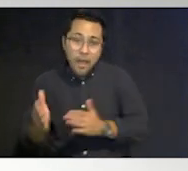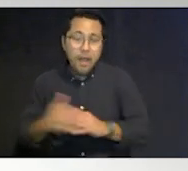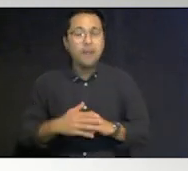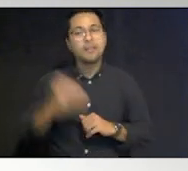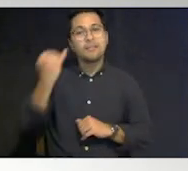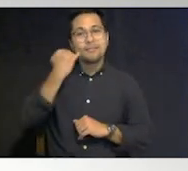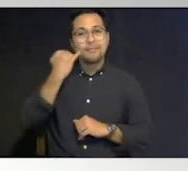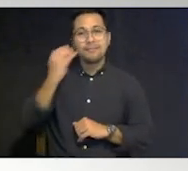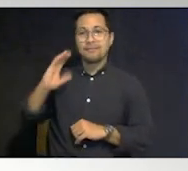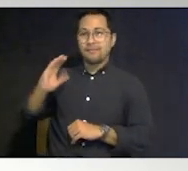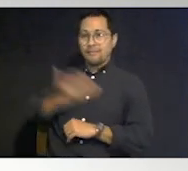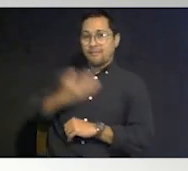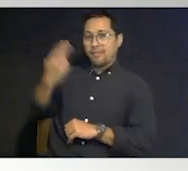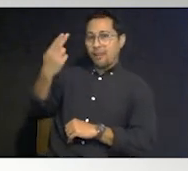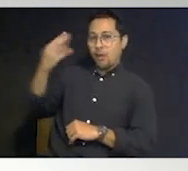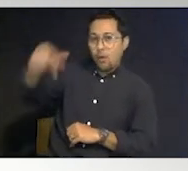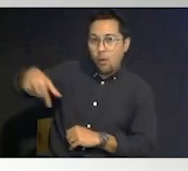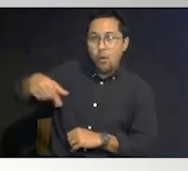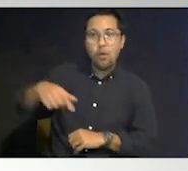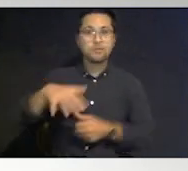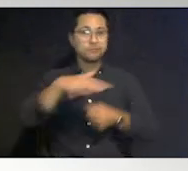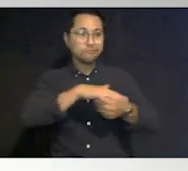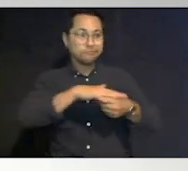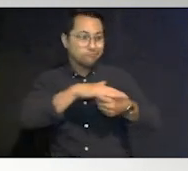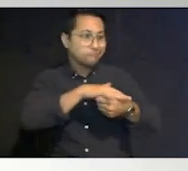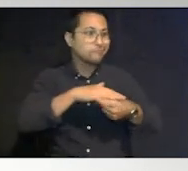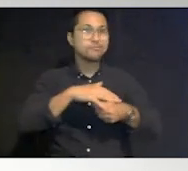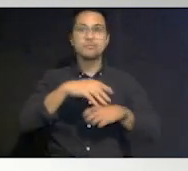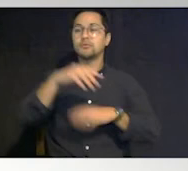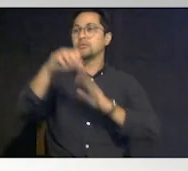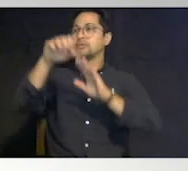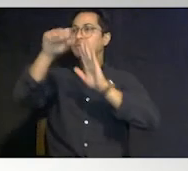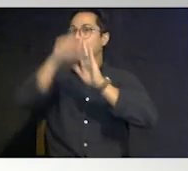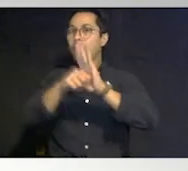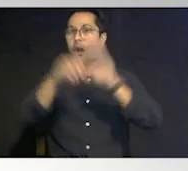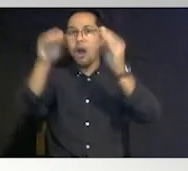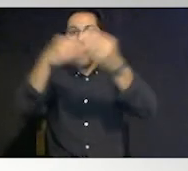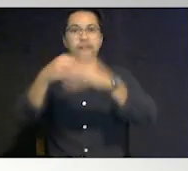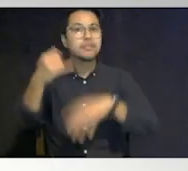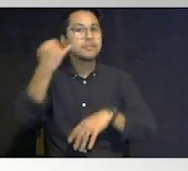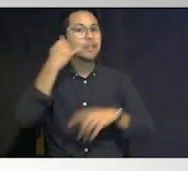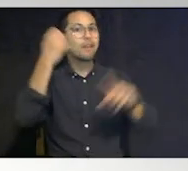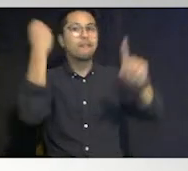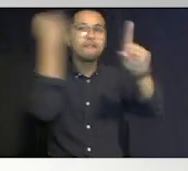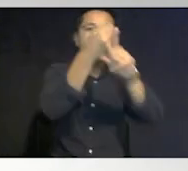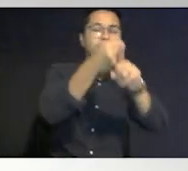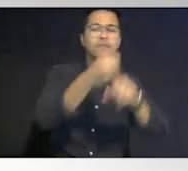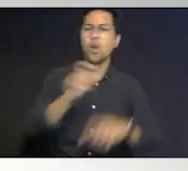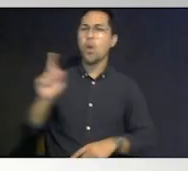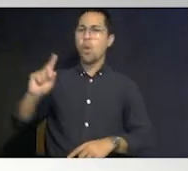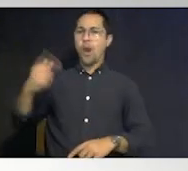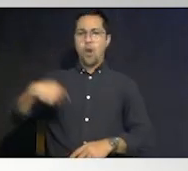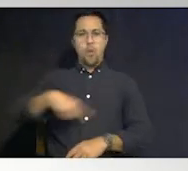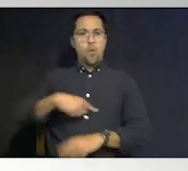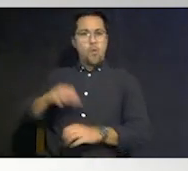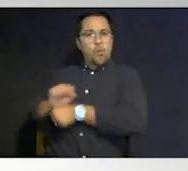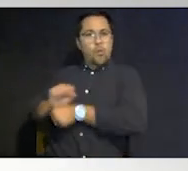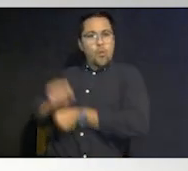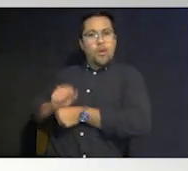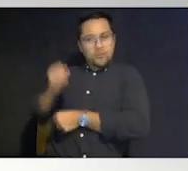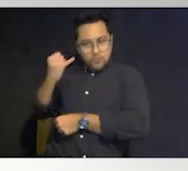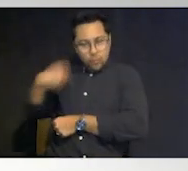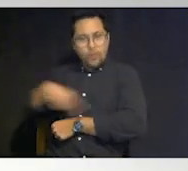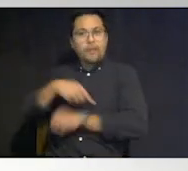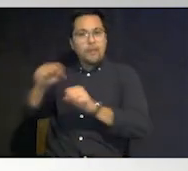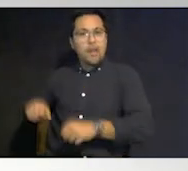headquarters whether it's a regional office whether it's a state office if it was affected where are we going to work so we can continue